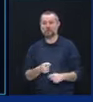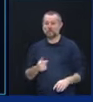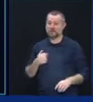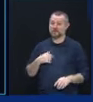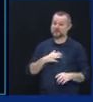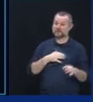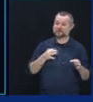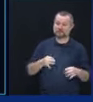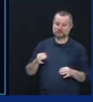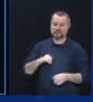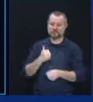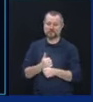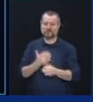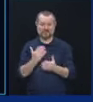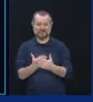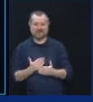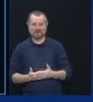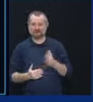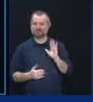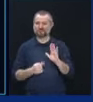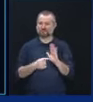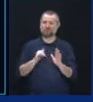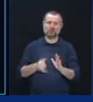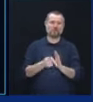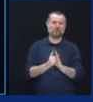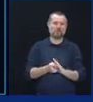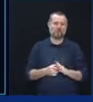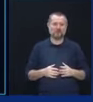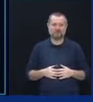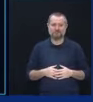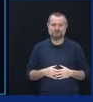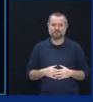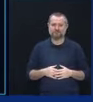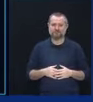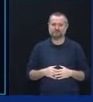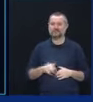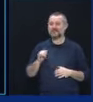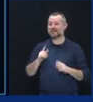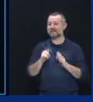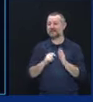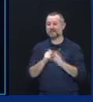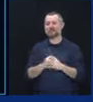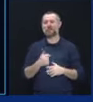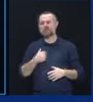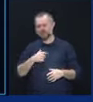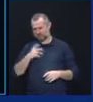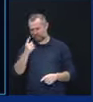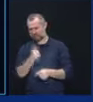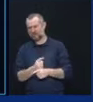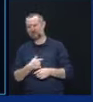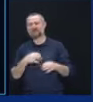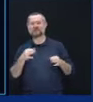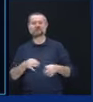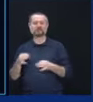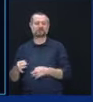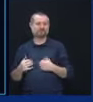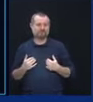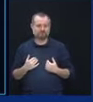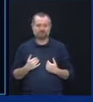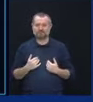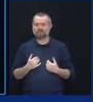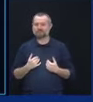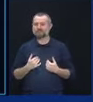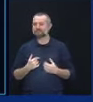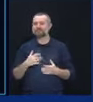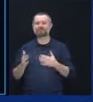the time. We made the right public health decision at the time, and faced with the same facts, we would make the